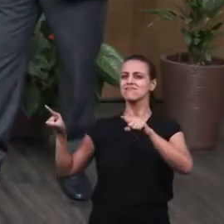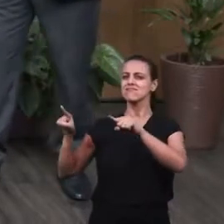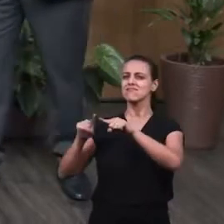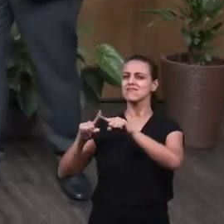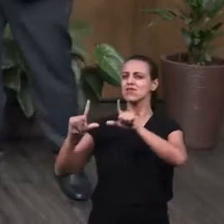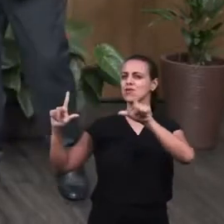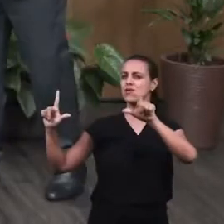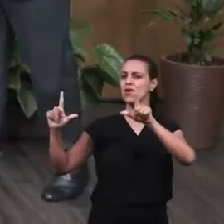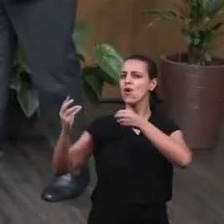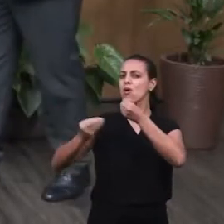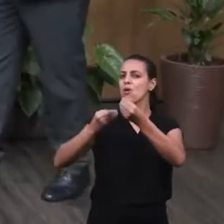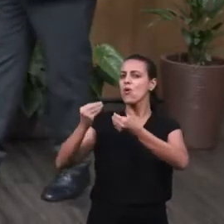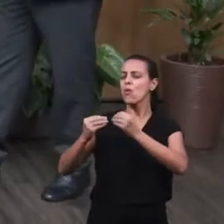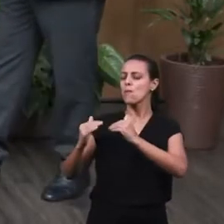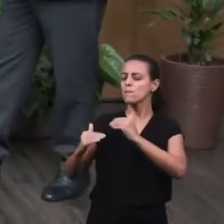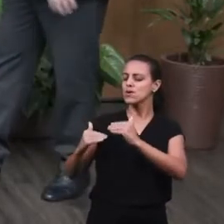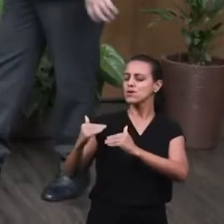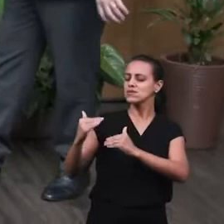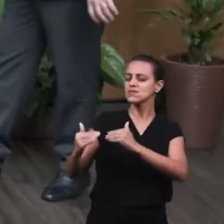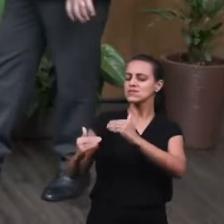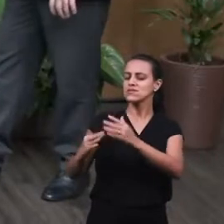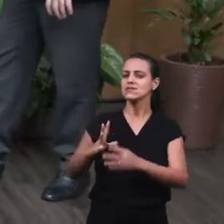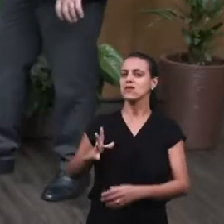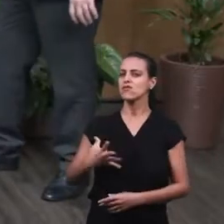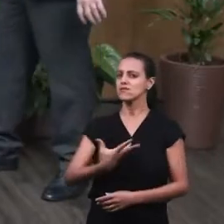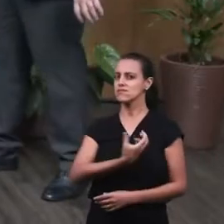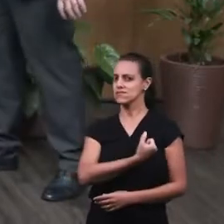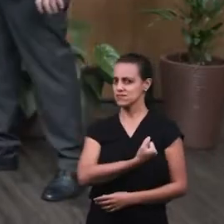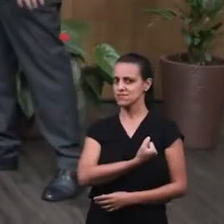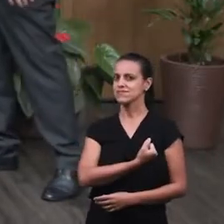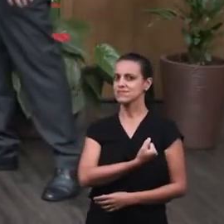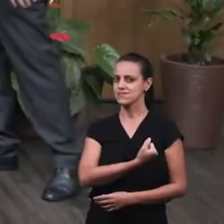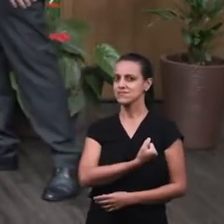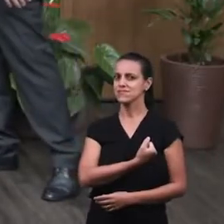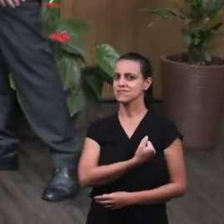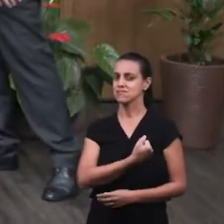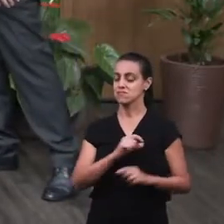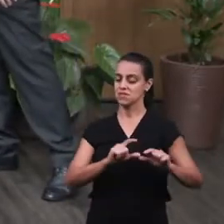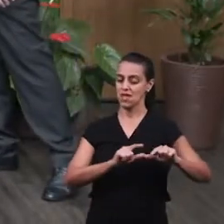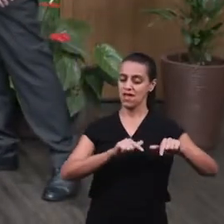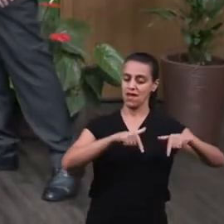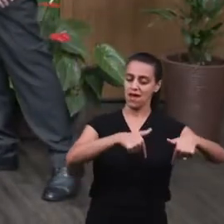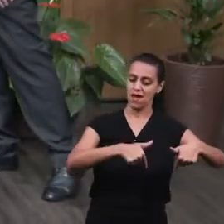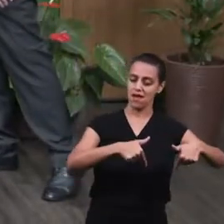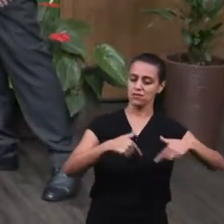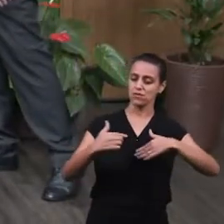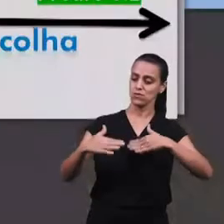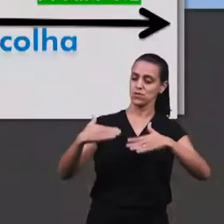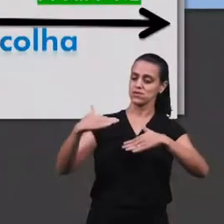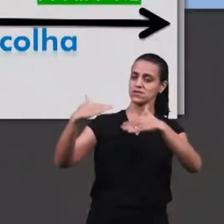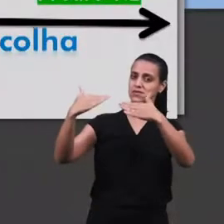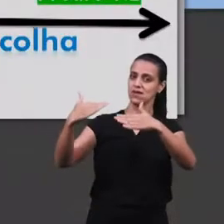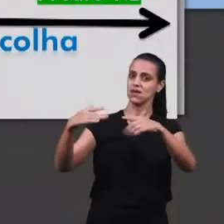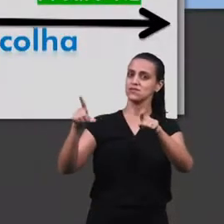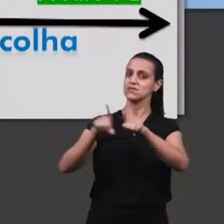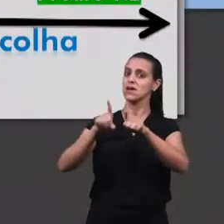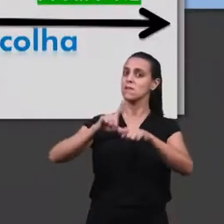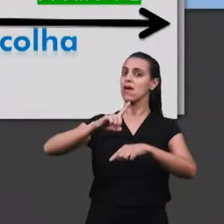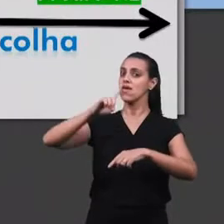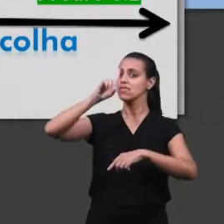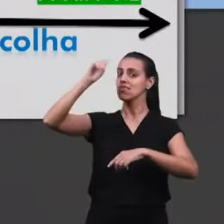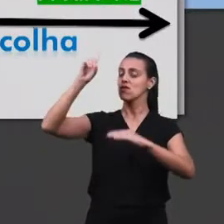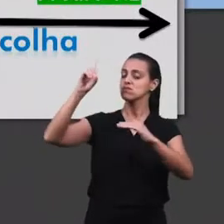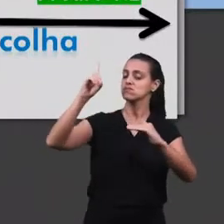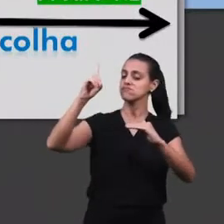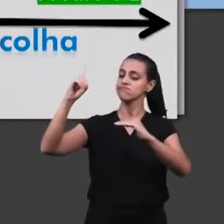showing how the process is done in men's life. Salvation, the act, the process, the sovereignty of